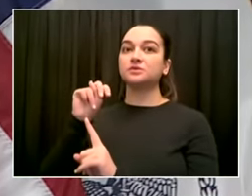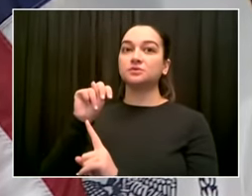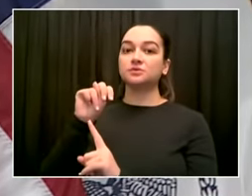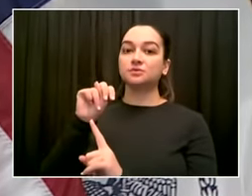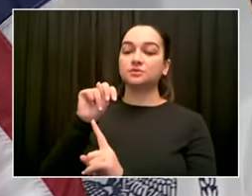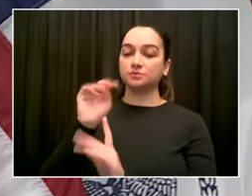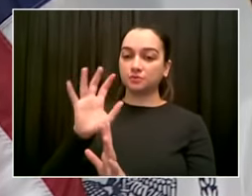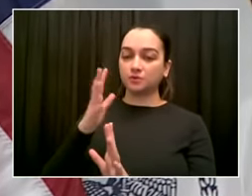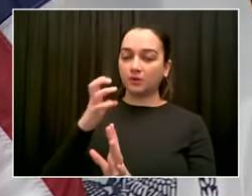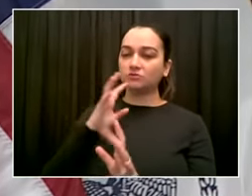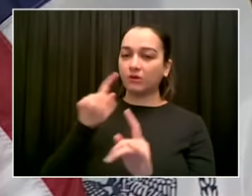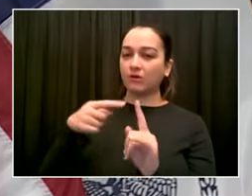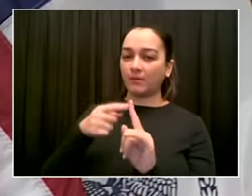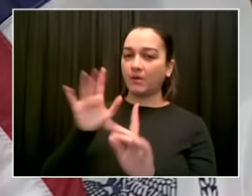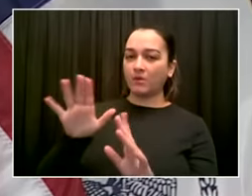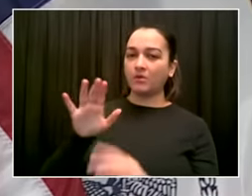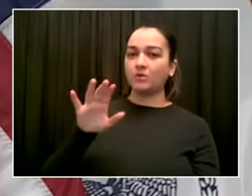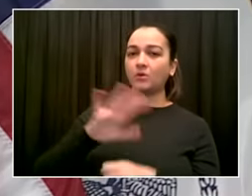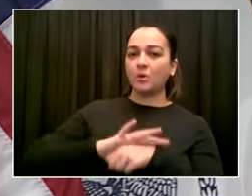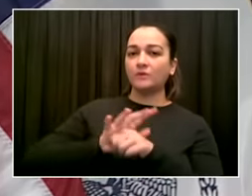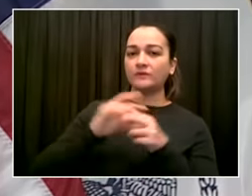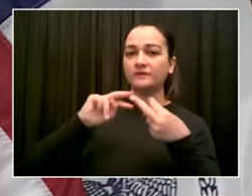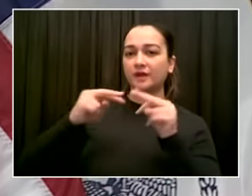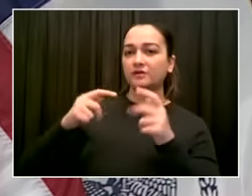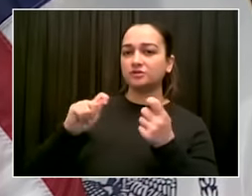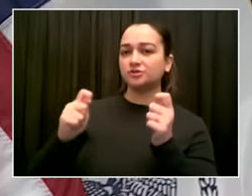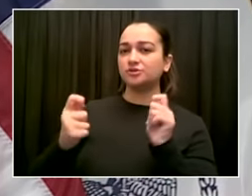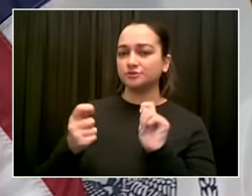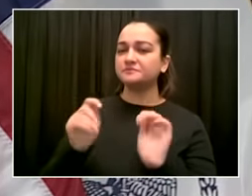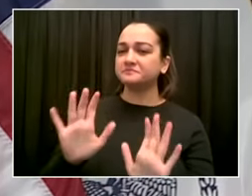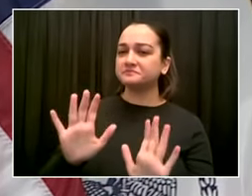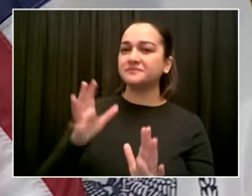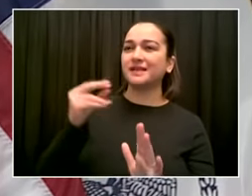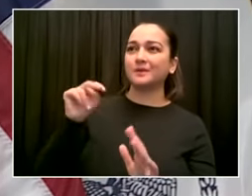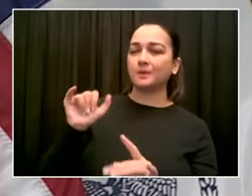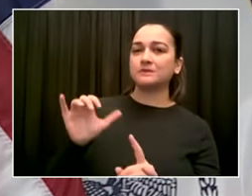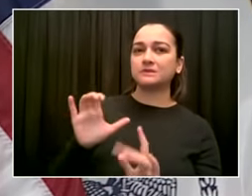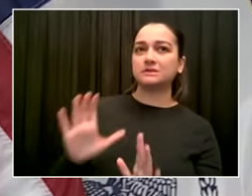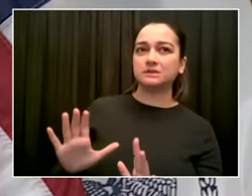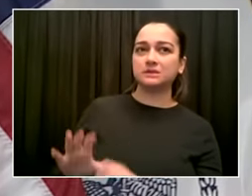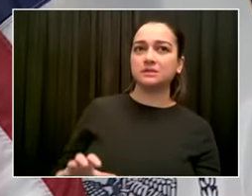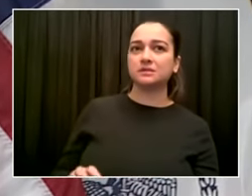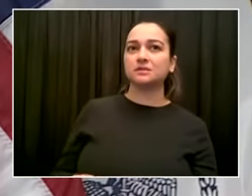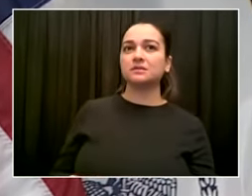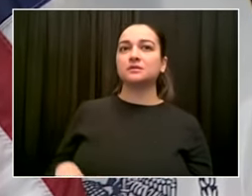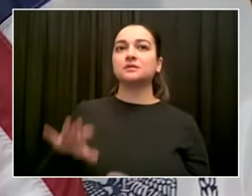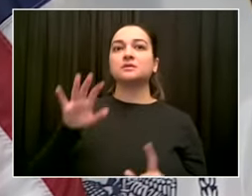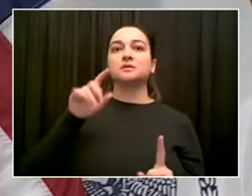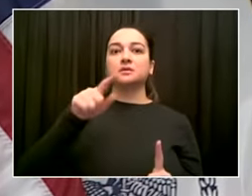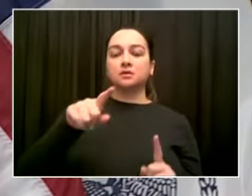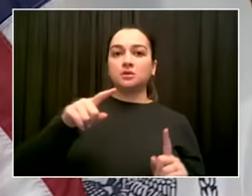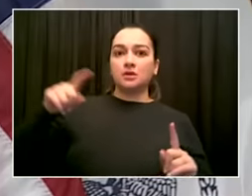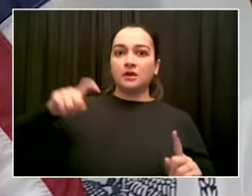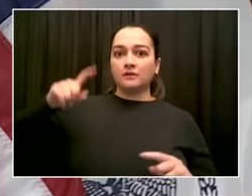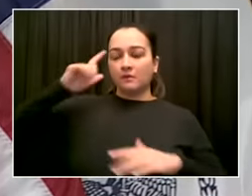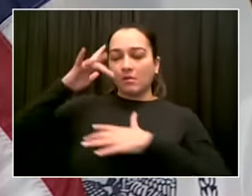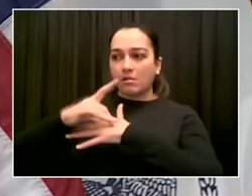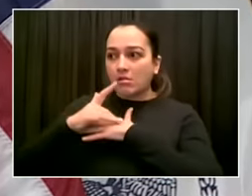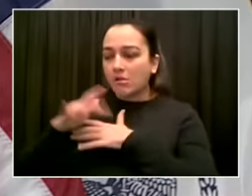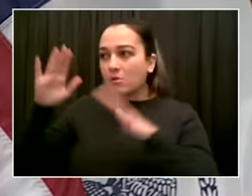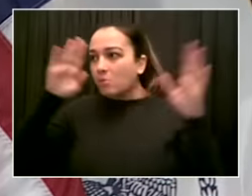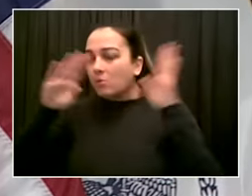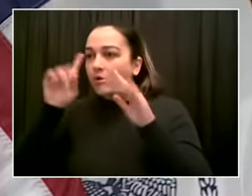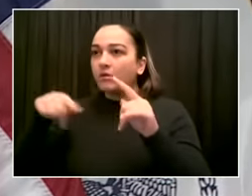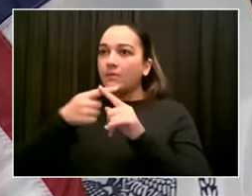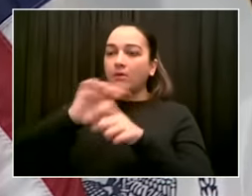the bigger story about what variants are and are not. So I'll do that in a second with Dr. Varma. But the answer on upper Manhattan,